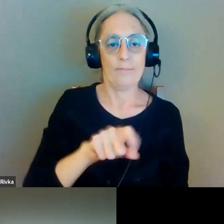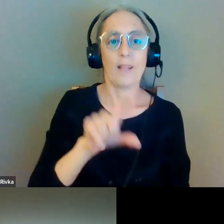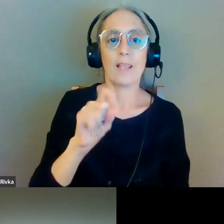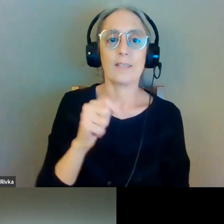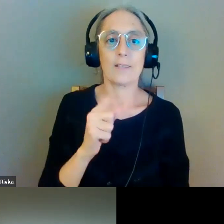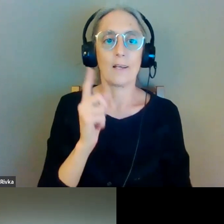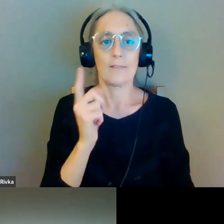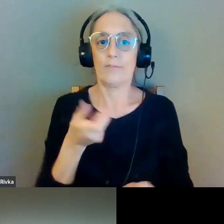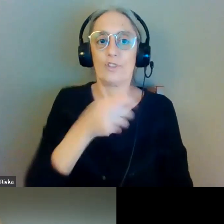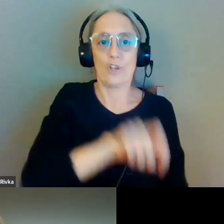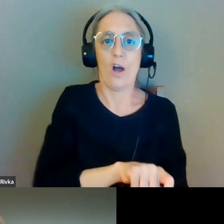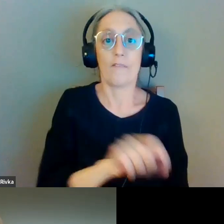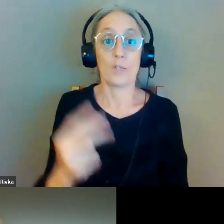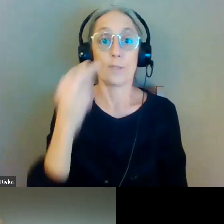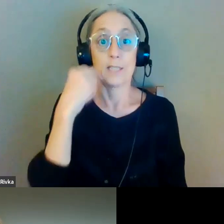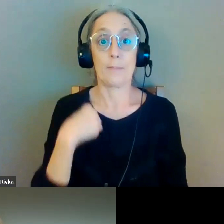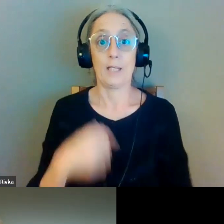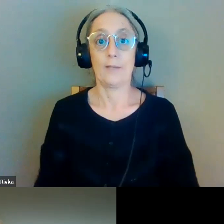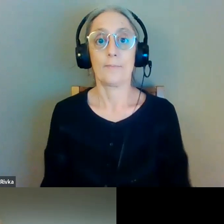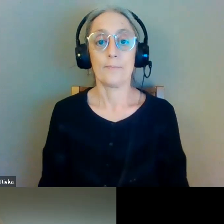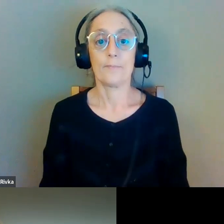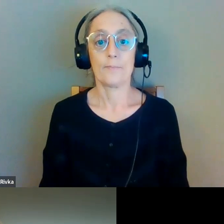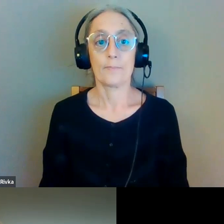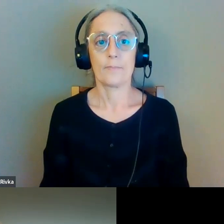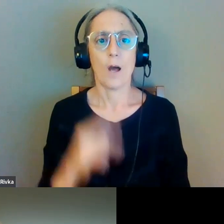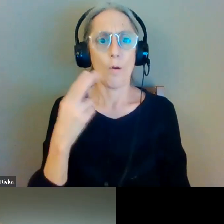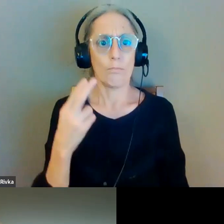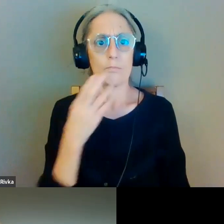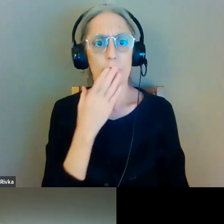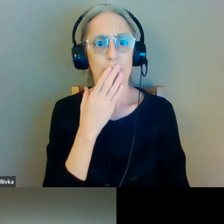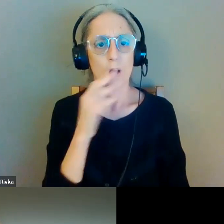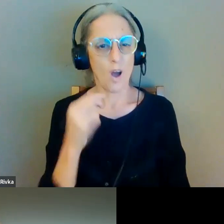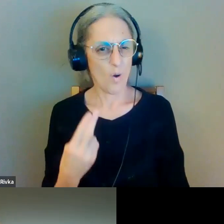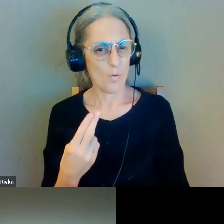can you see me oh oh